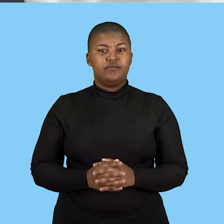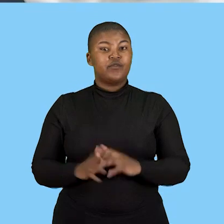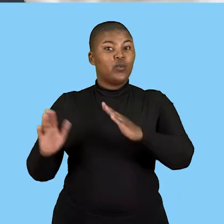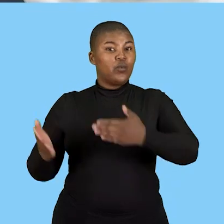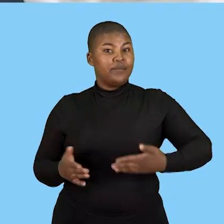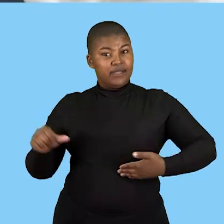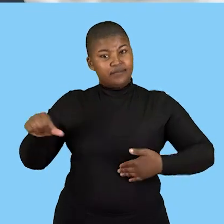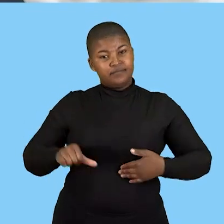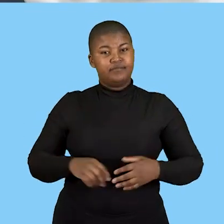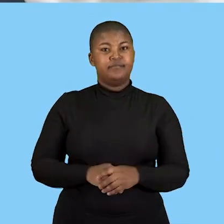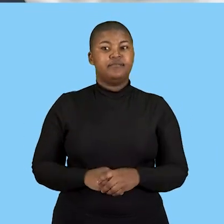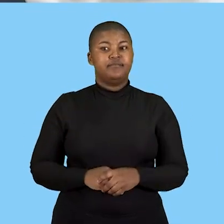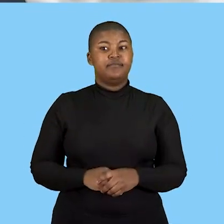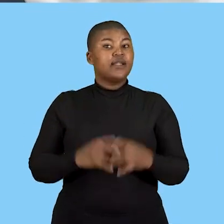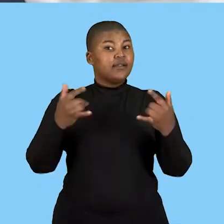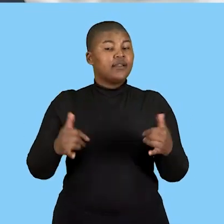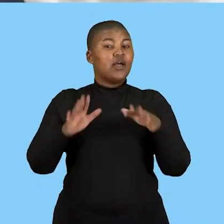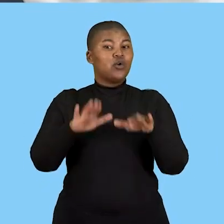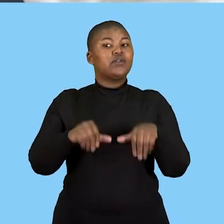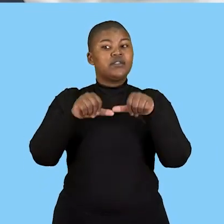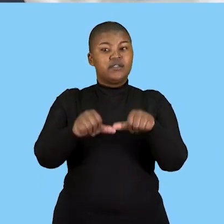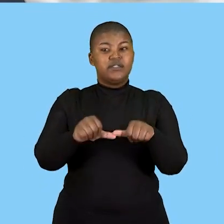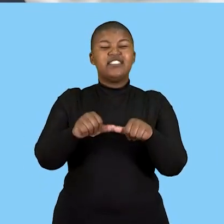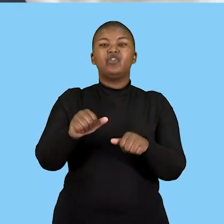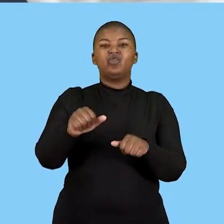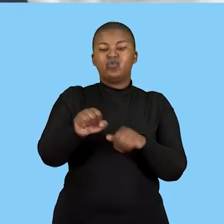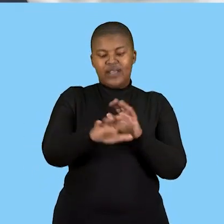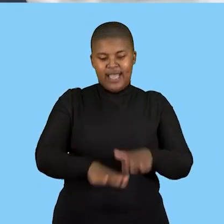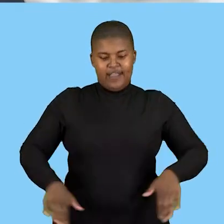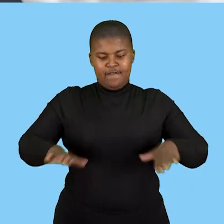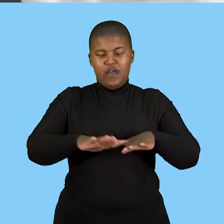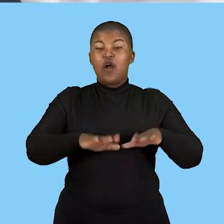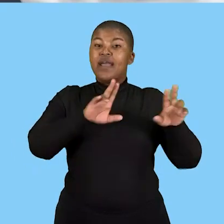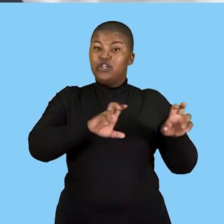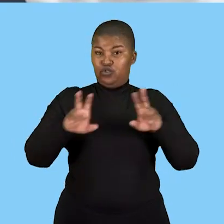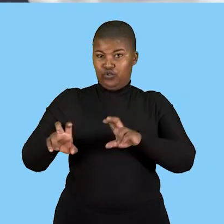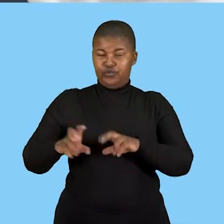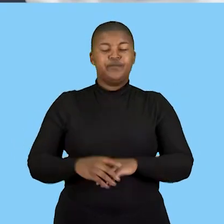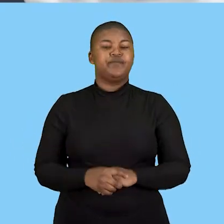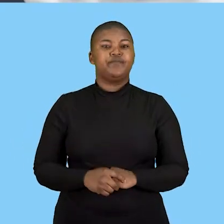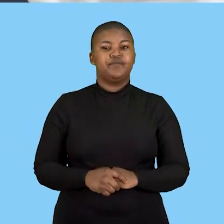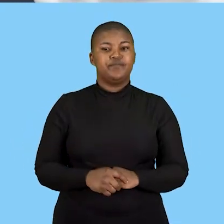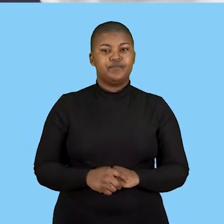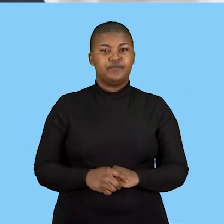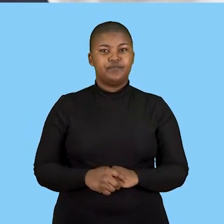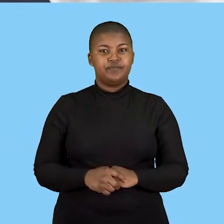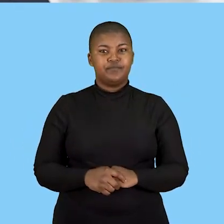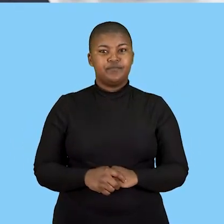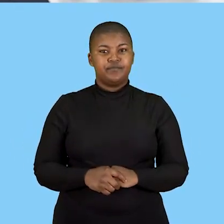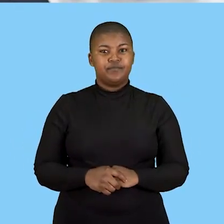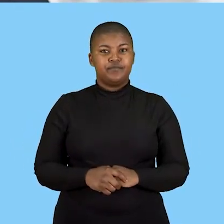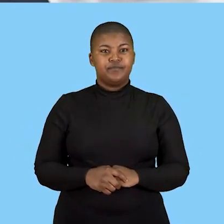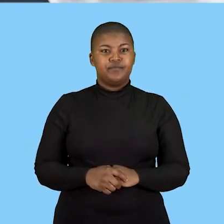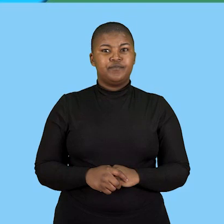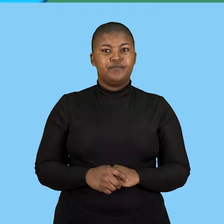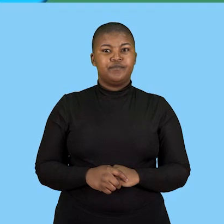welcome back now let us proceed with your environmental issues now here we'll start by